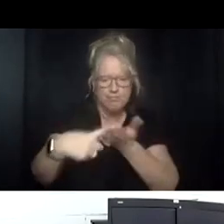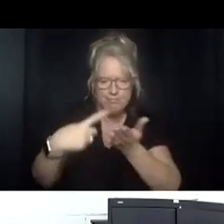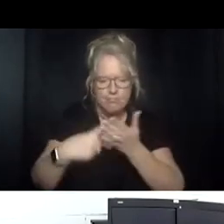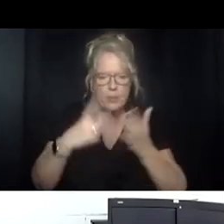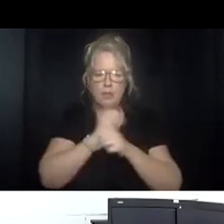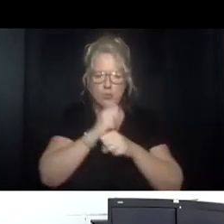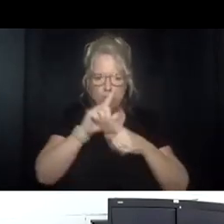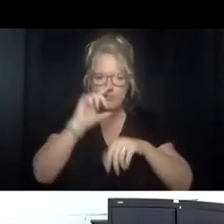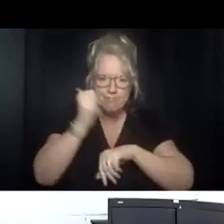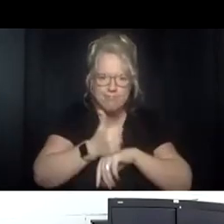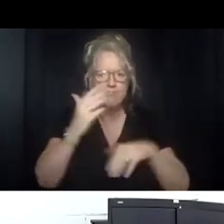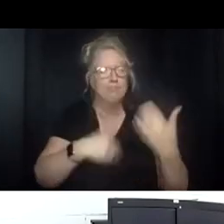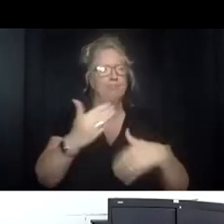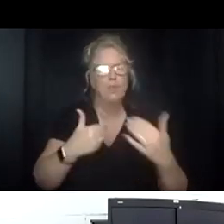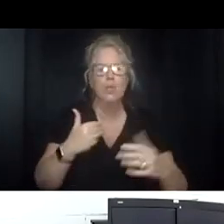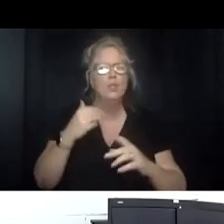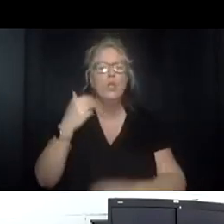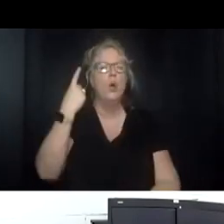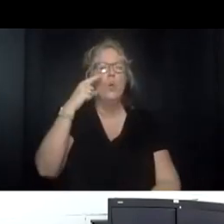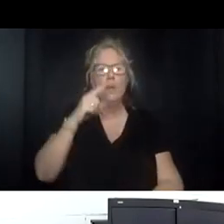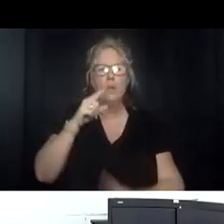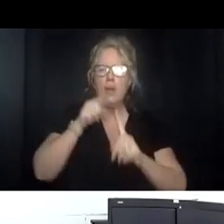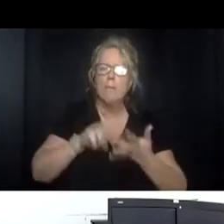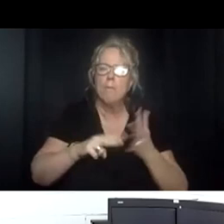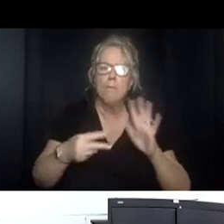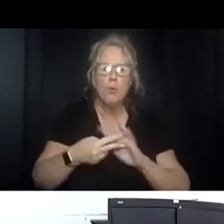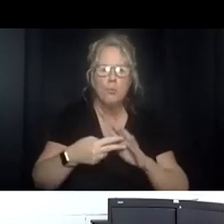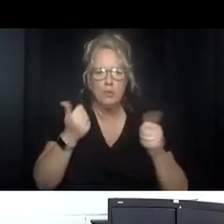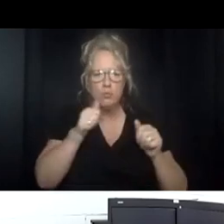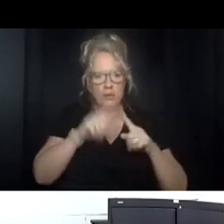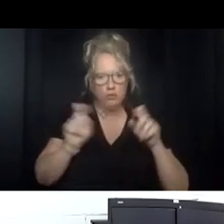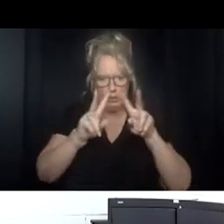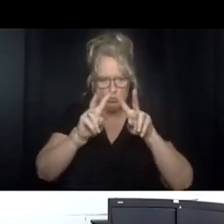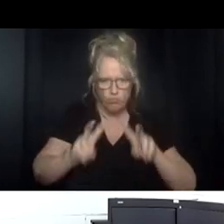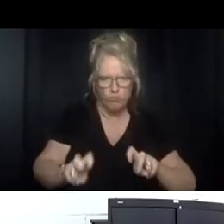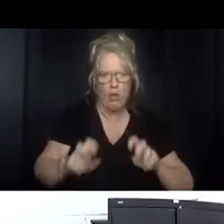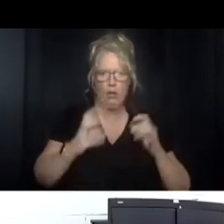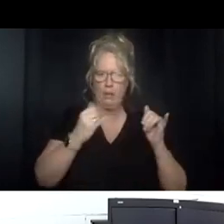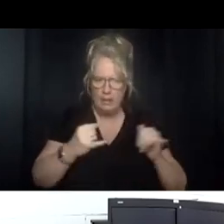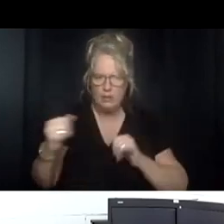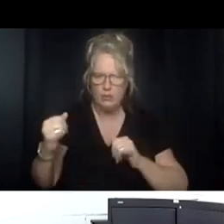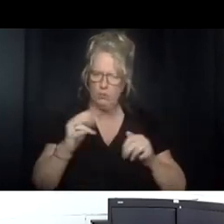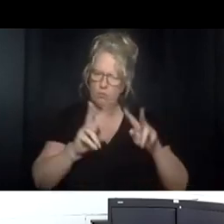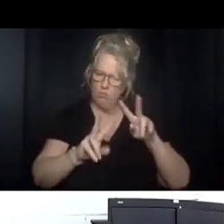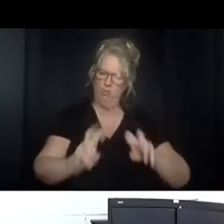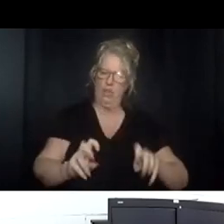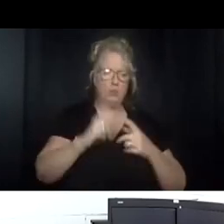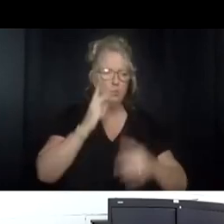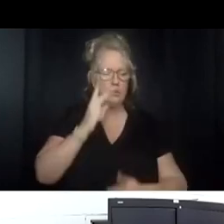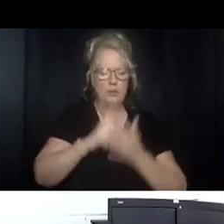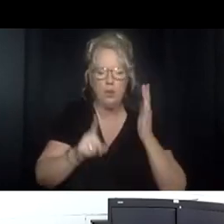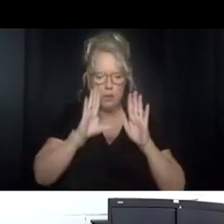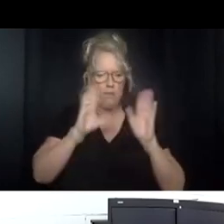so what is the purpose the purpose is to look at an individual in a different way to assist the focus